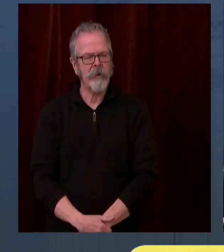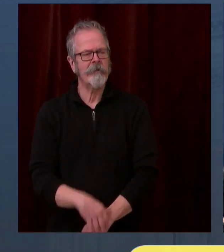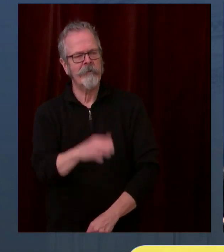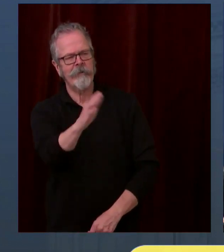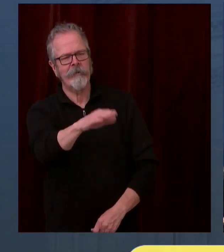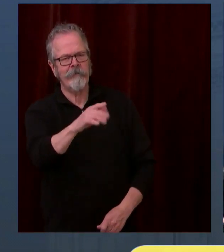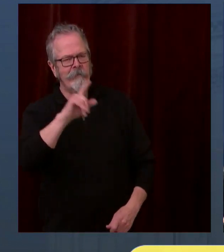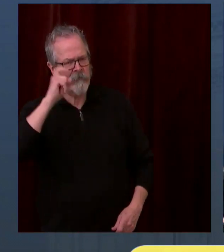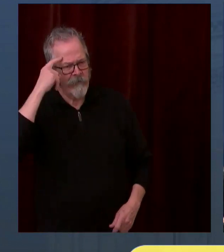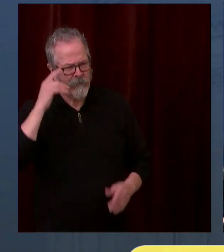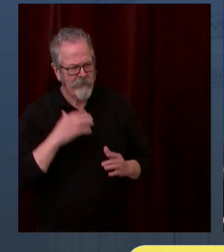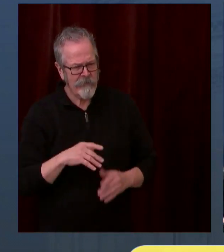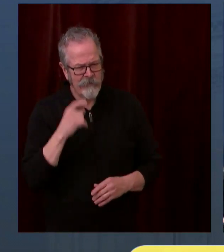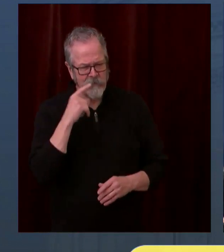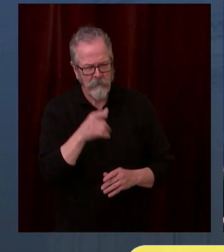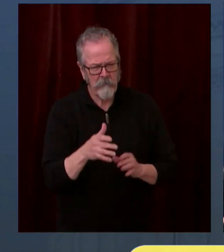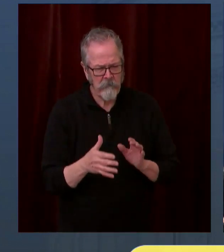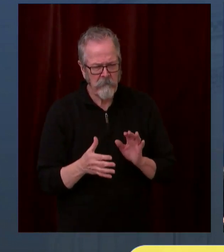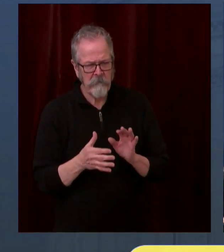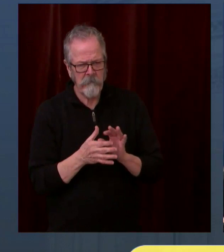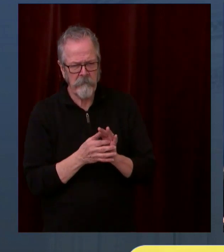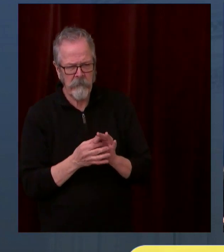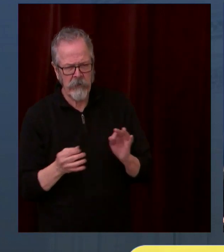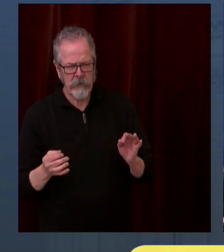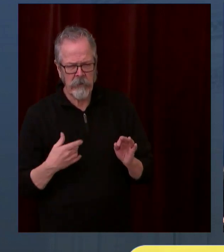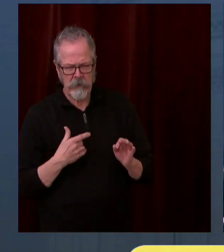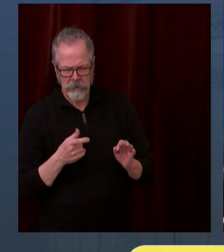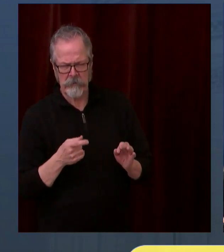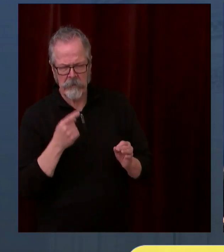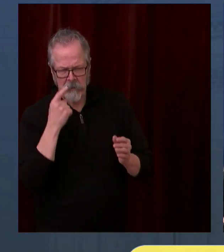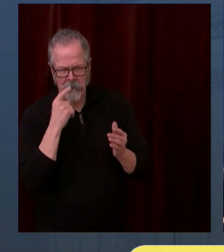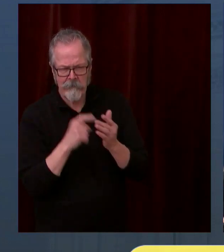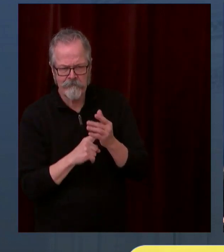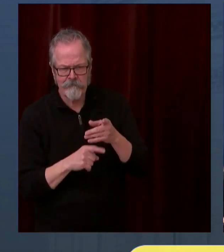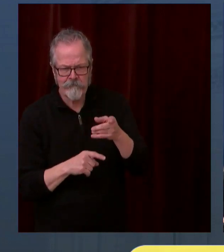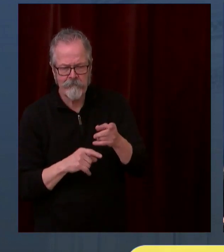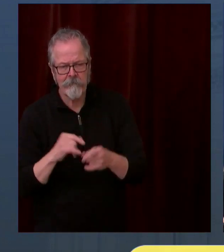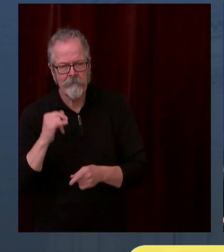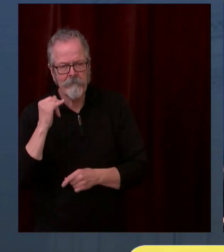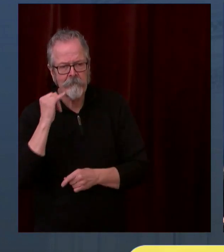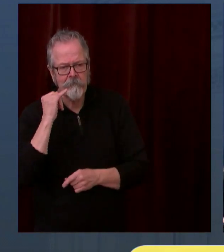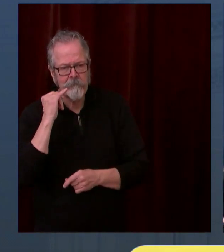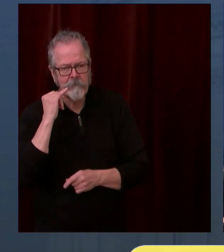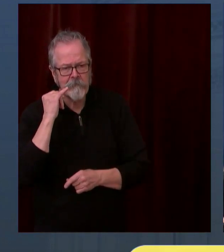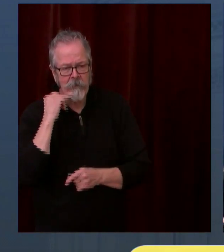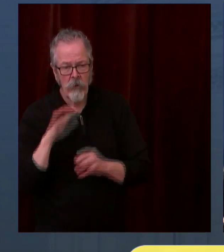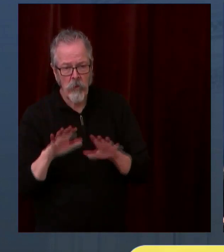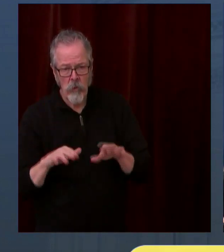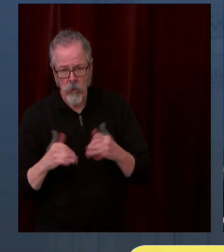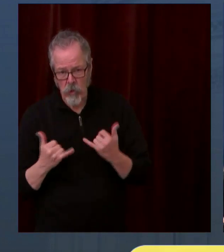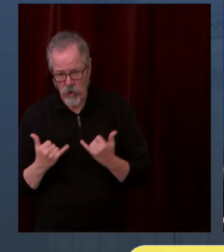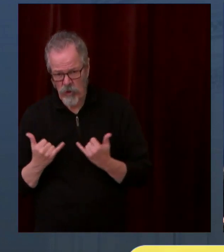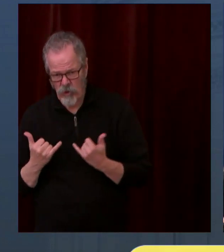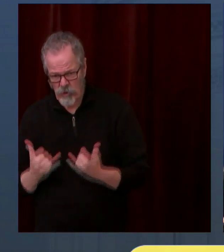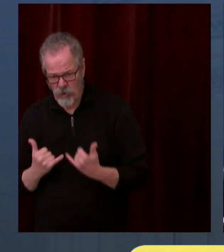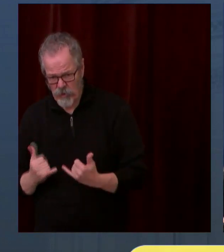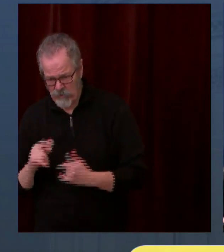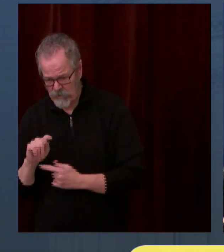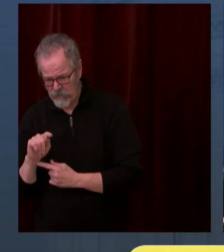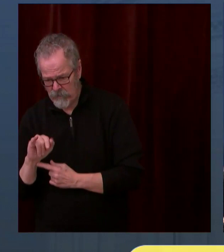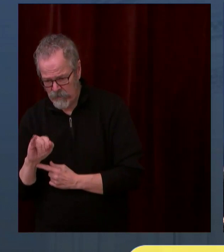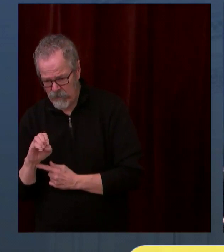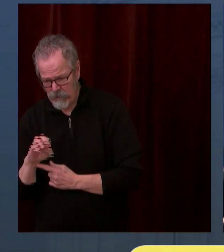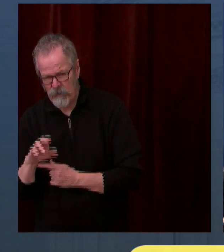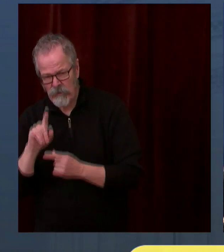lower tiers to be vaccinated if half of the current tier is vaccinated. Is that statewide or are local health districts and regions